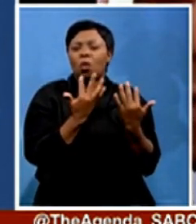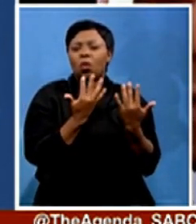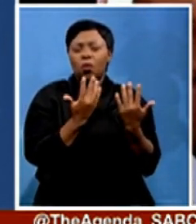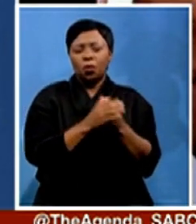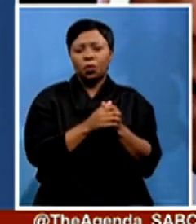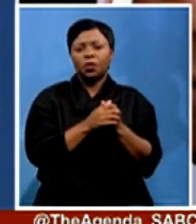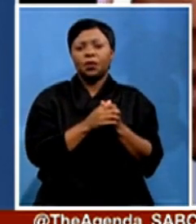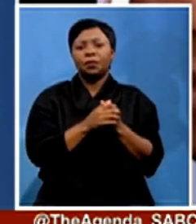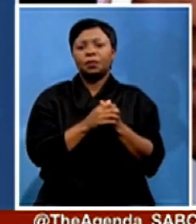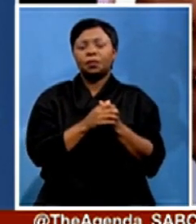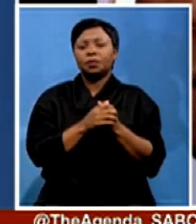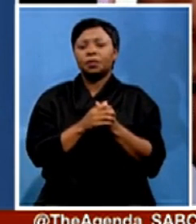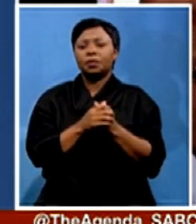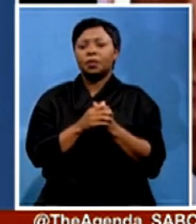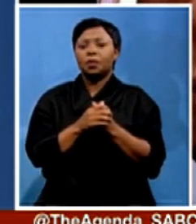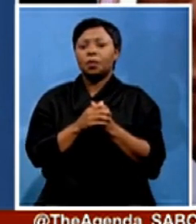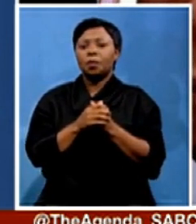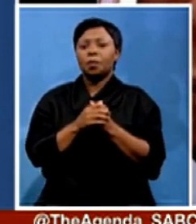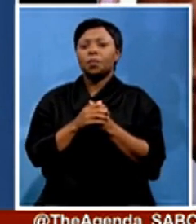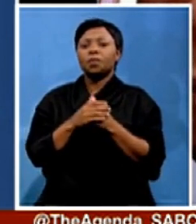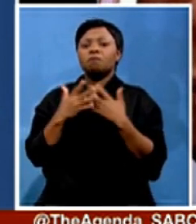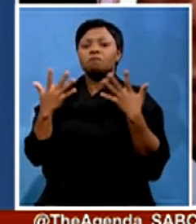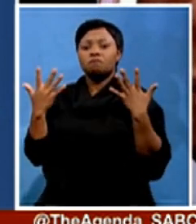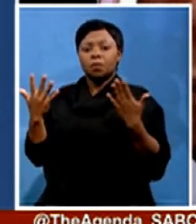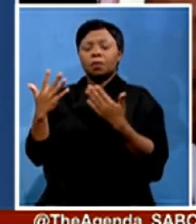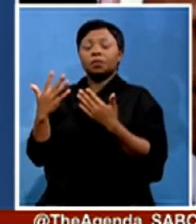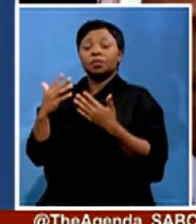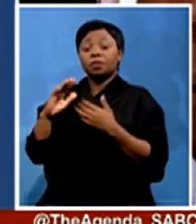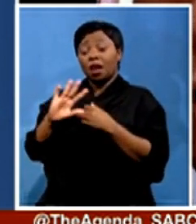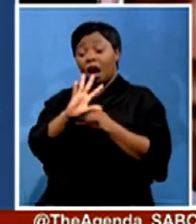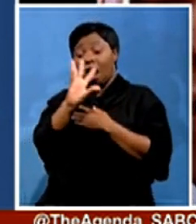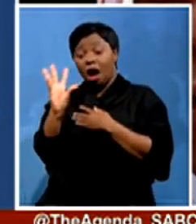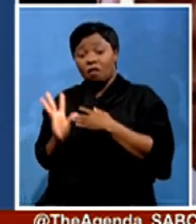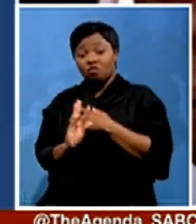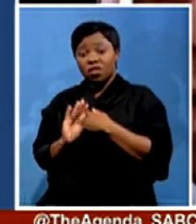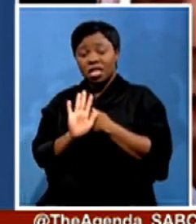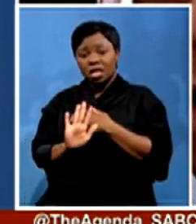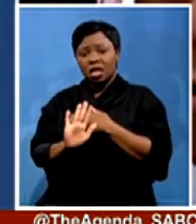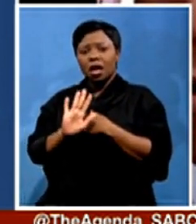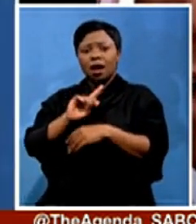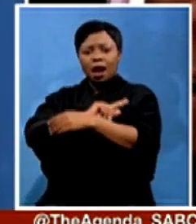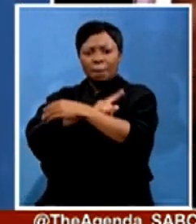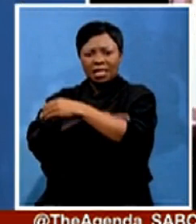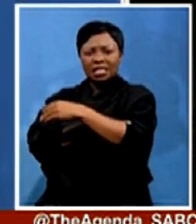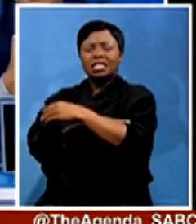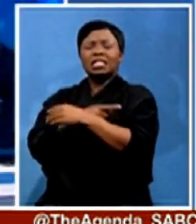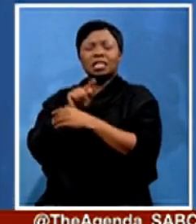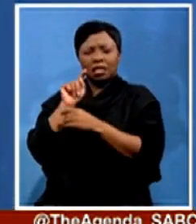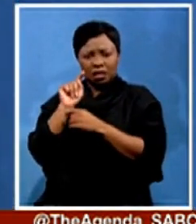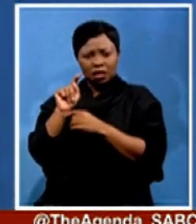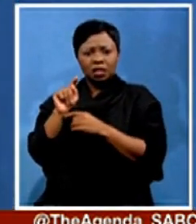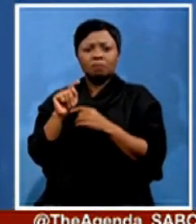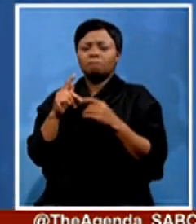Given our capacity as Africa, I think we've done very well, because there were notions thrown around that